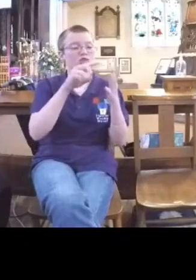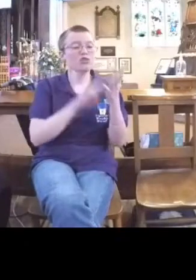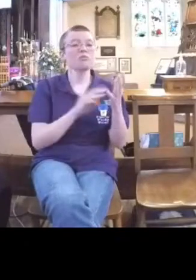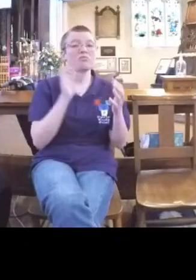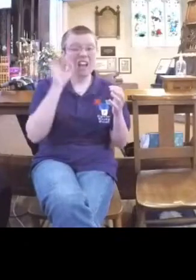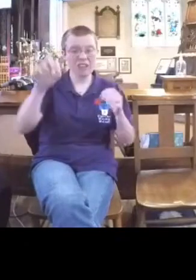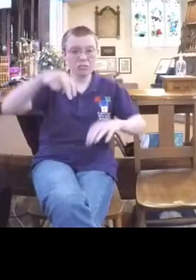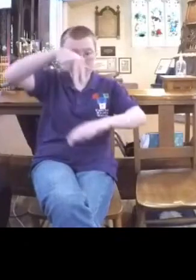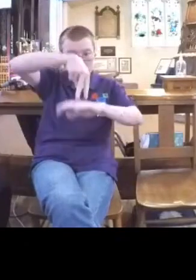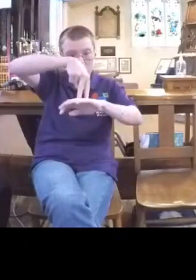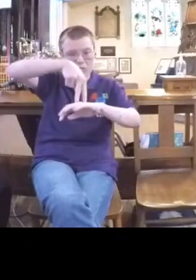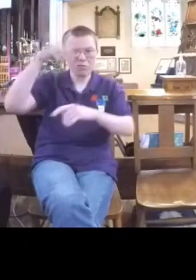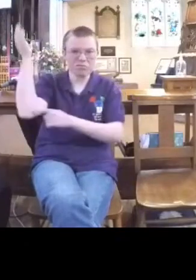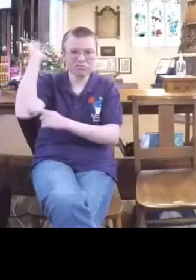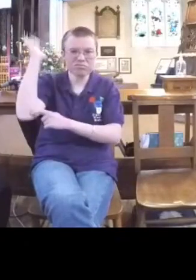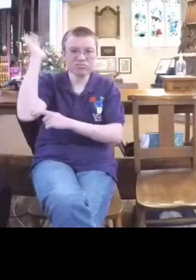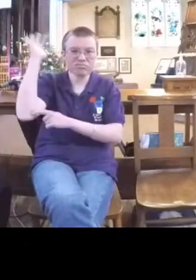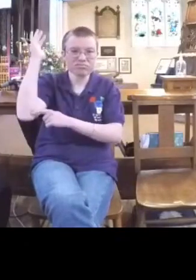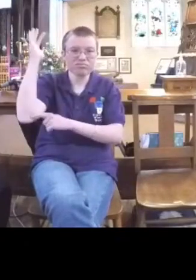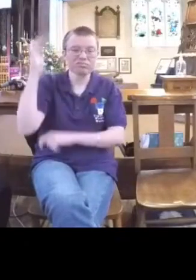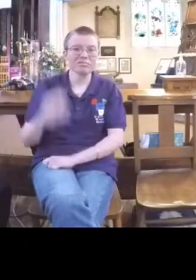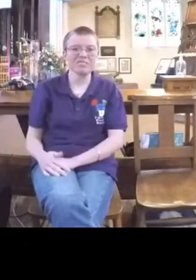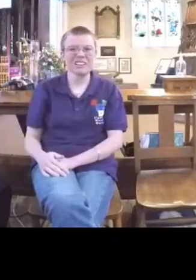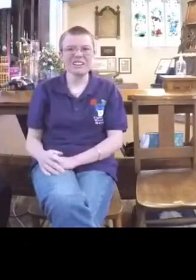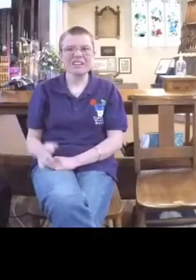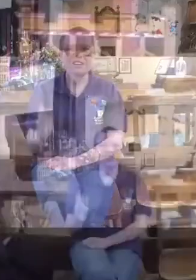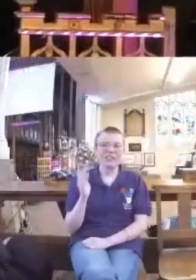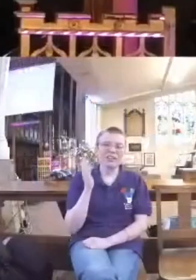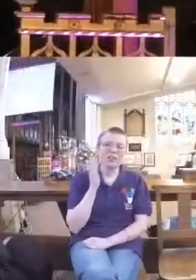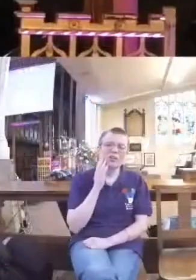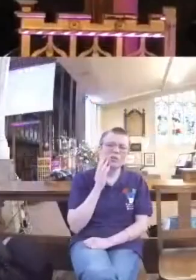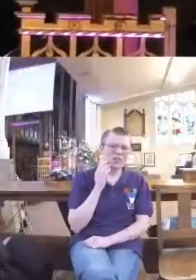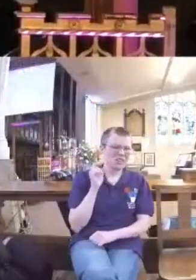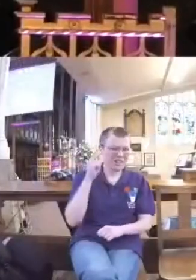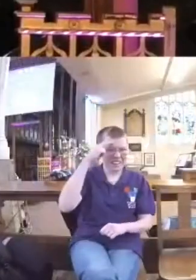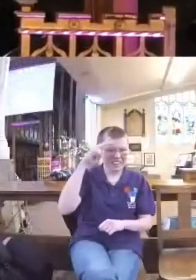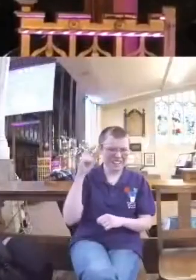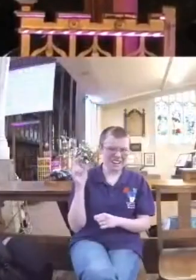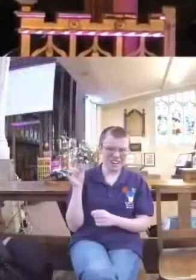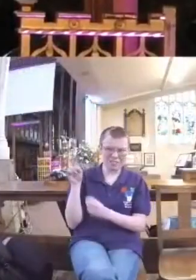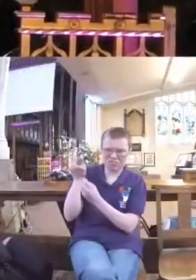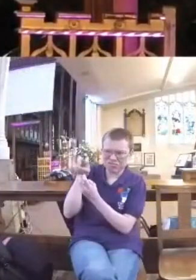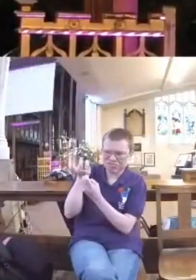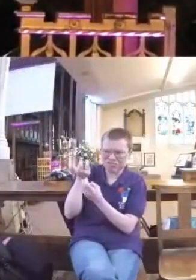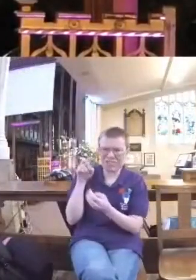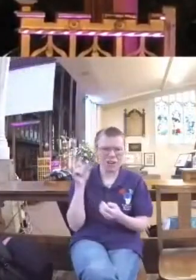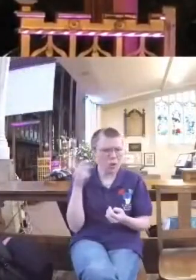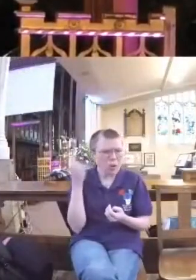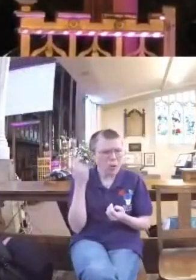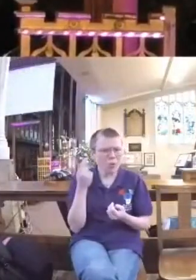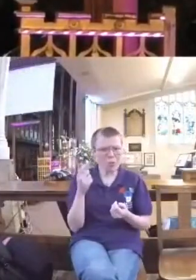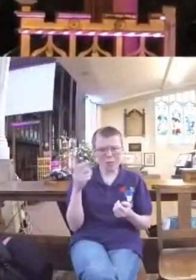someone that, you know, when you heard their name, you actually weren't sure what they did, who they were, when they ruled.